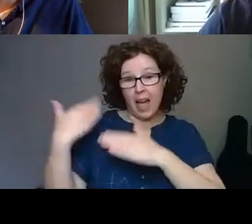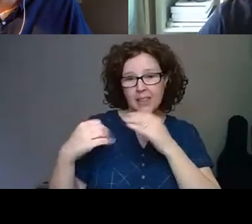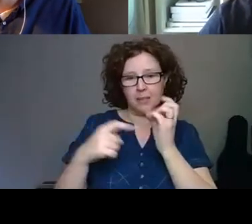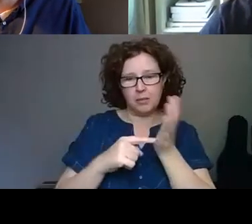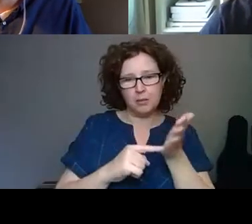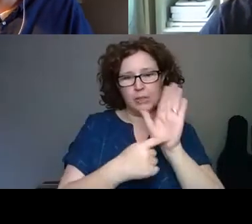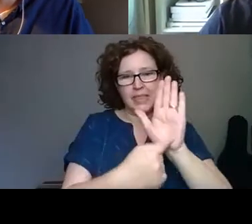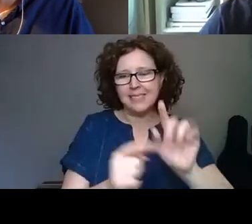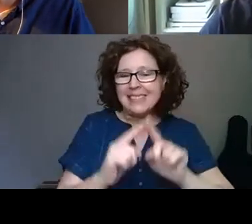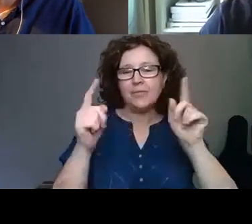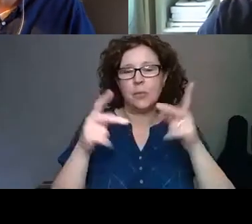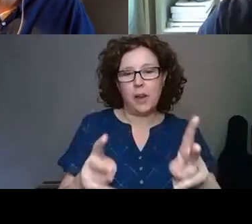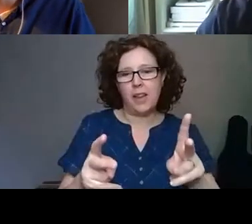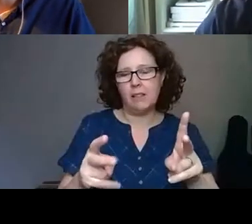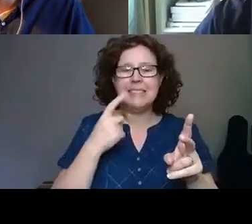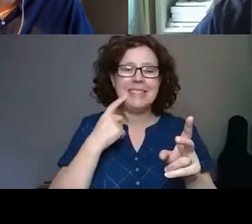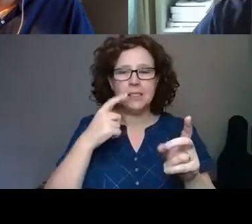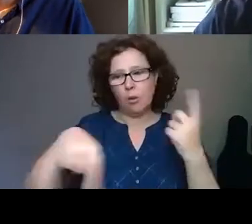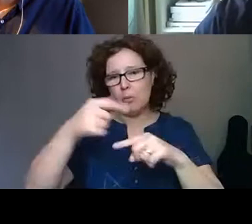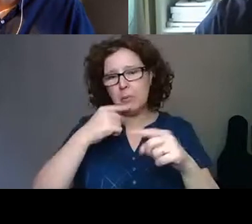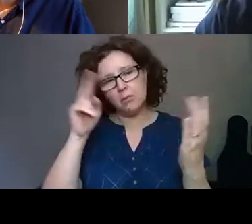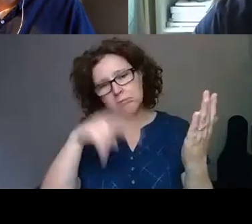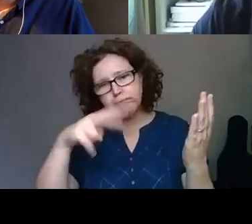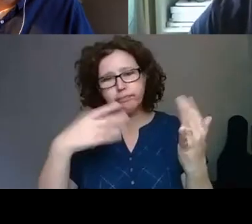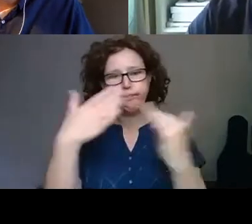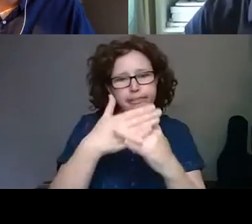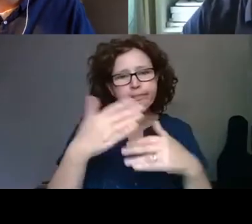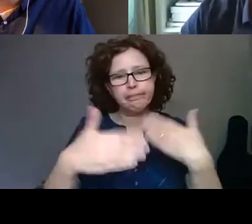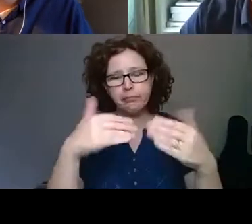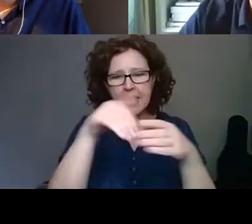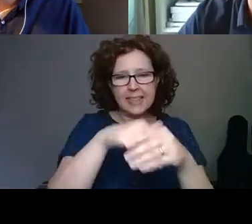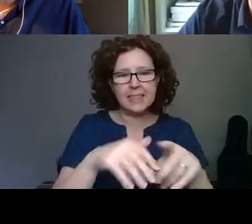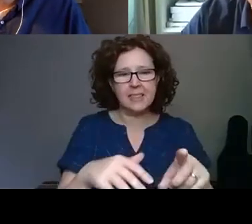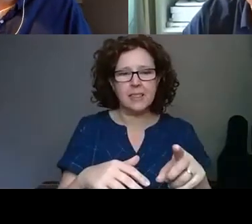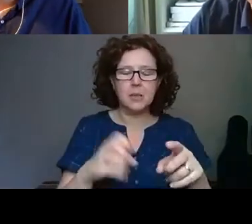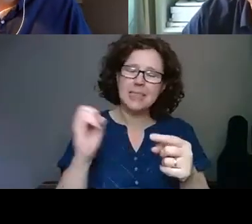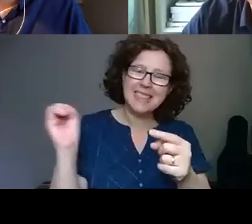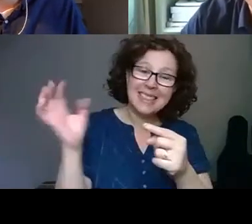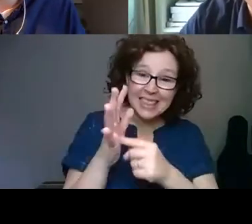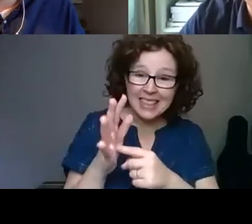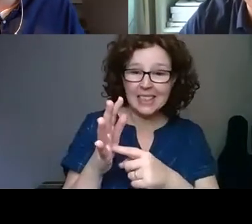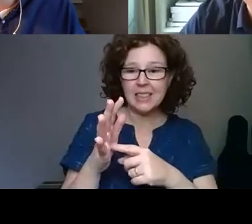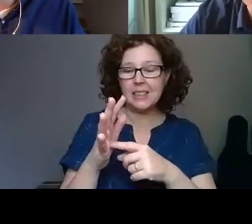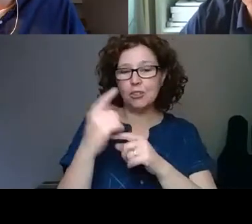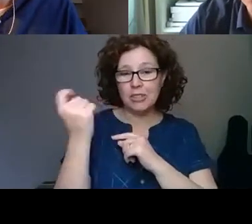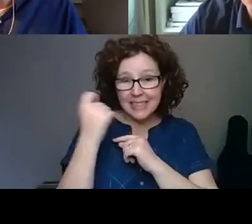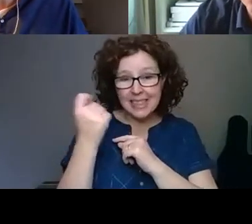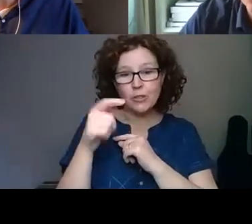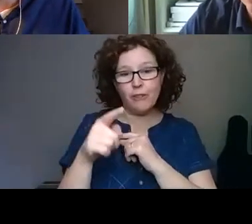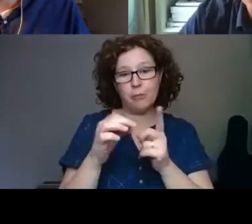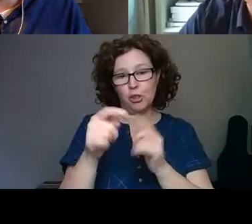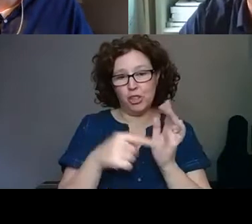could be more accessible for new audiences. But the key to that, the key to the success of a project like that,